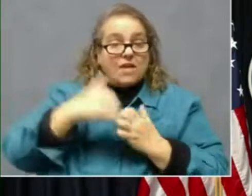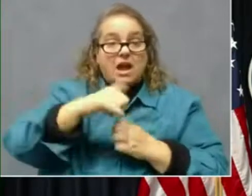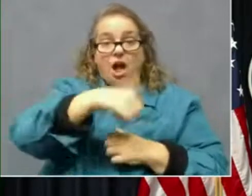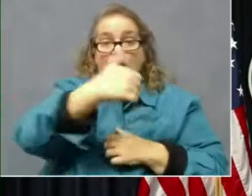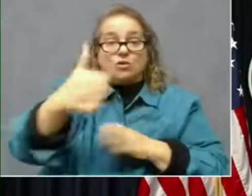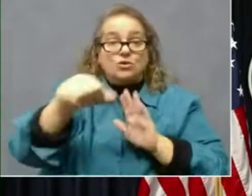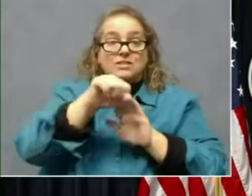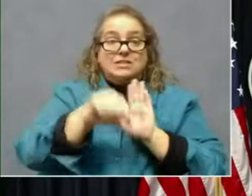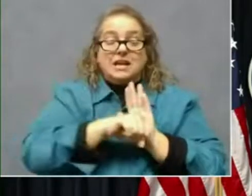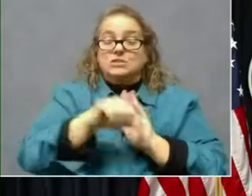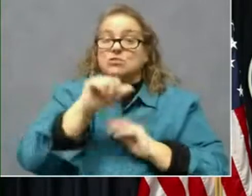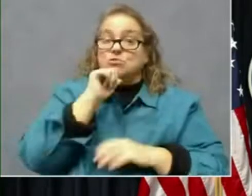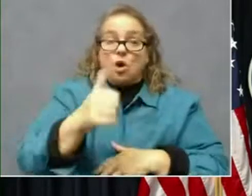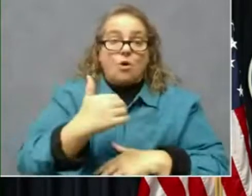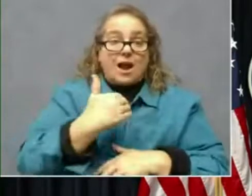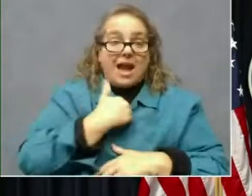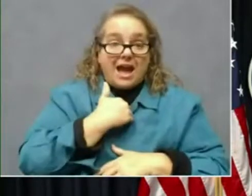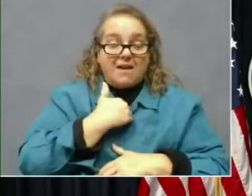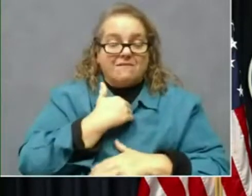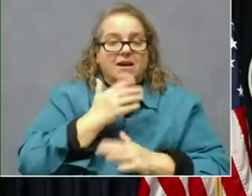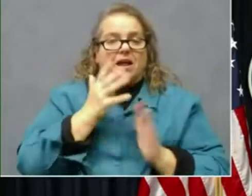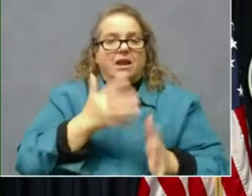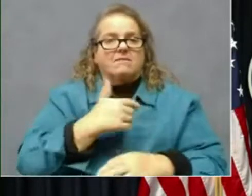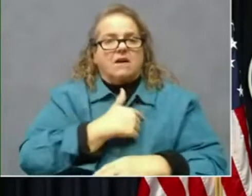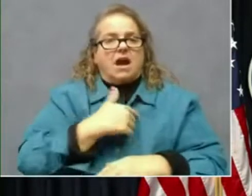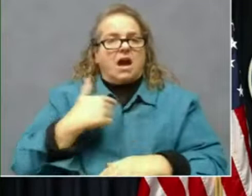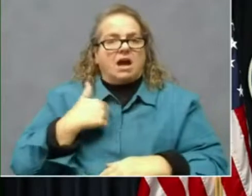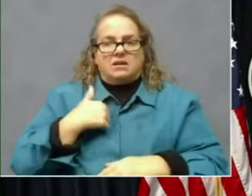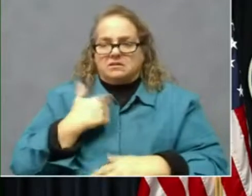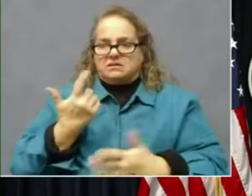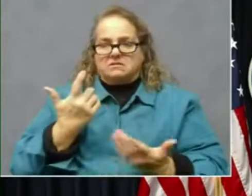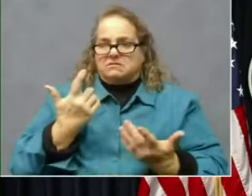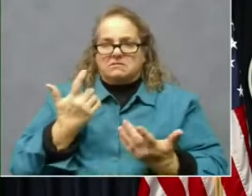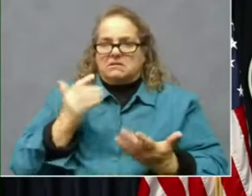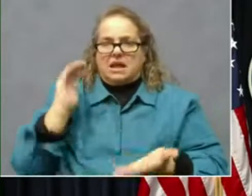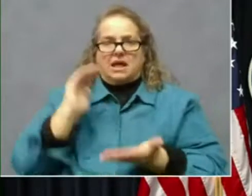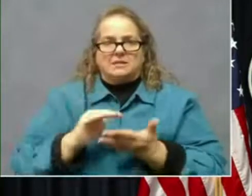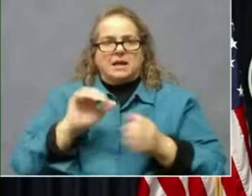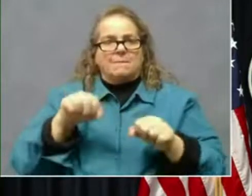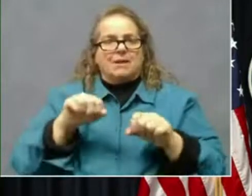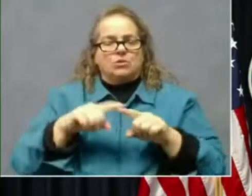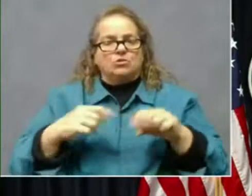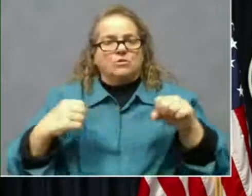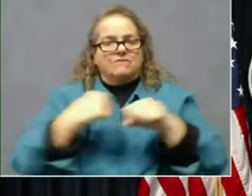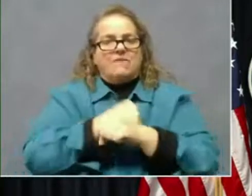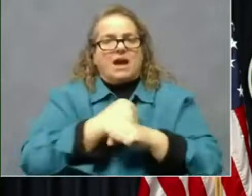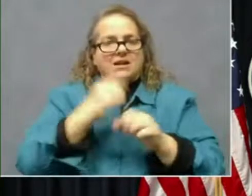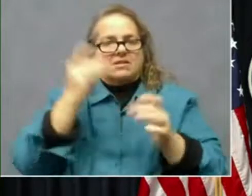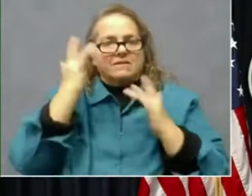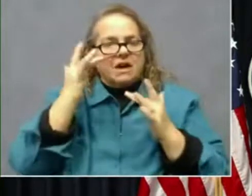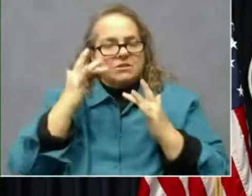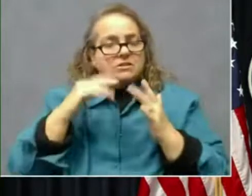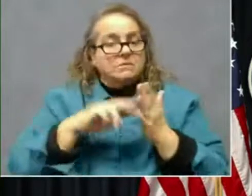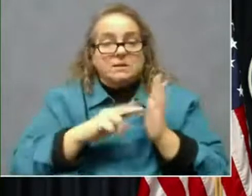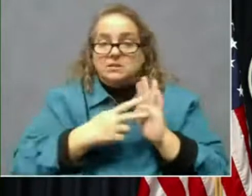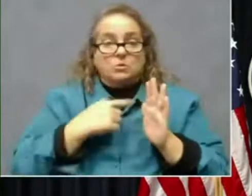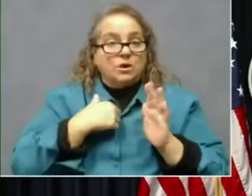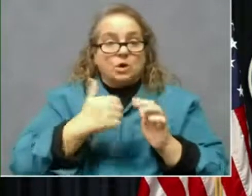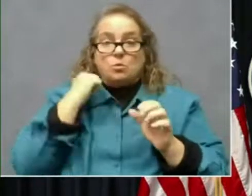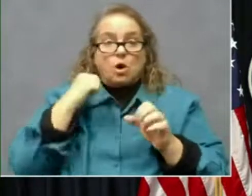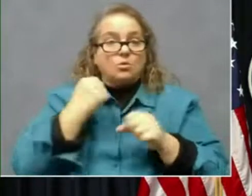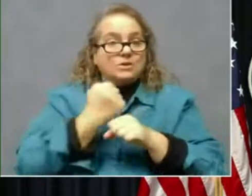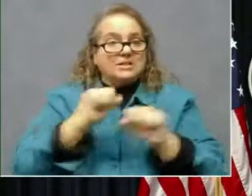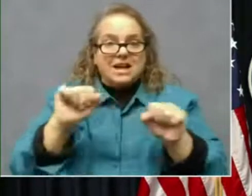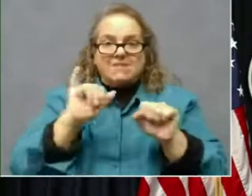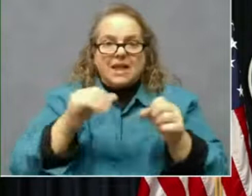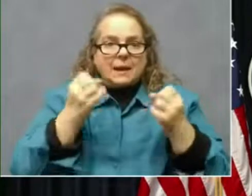us less equipped to fight the virus means we won't save as many lives, which means it'll take longer